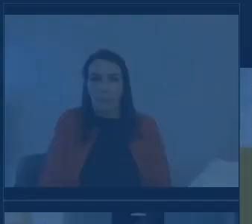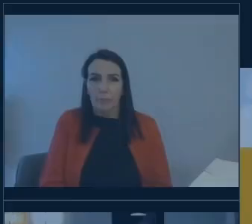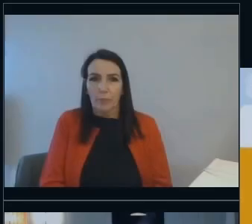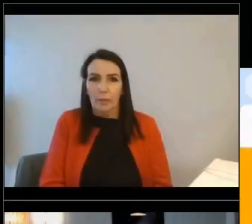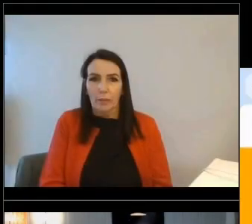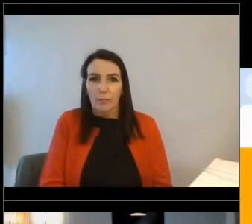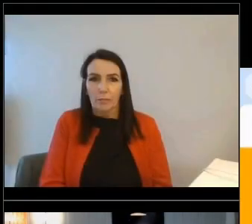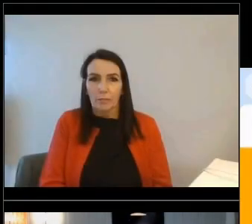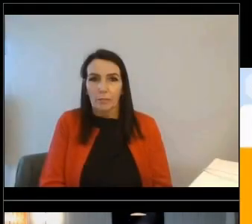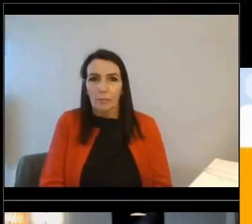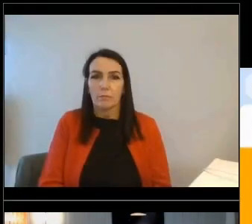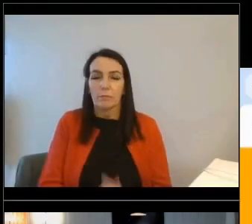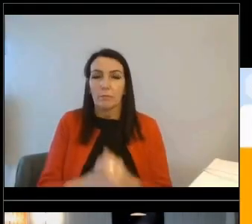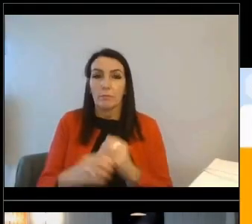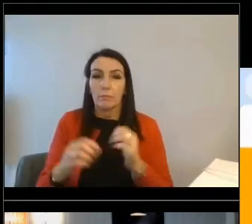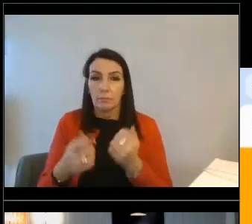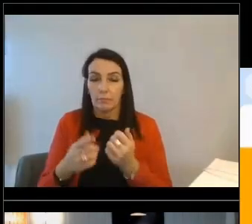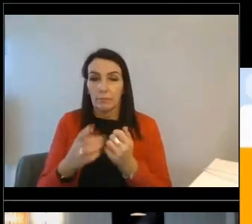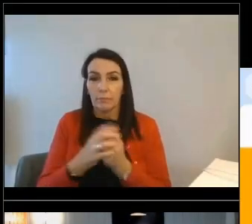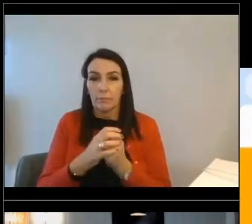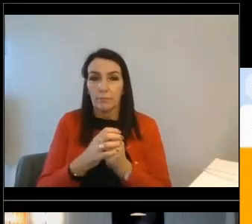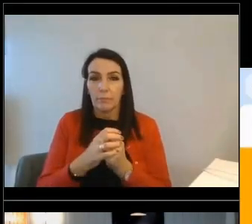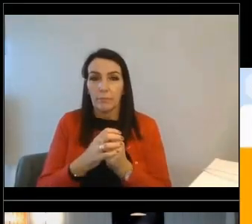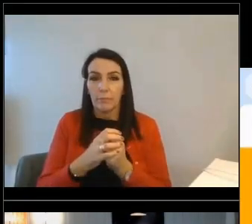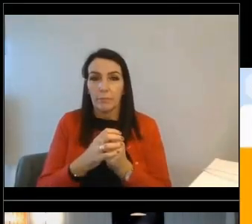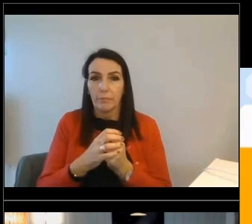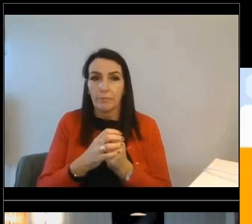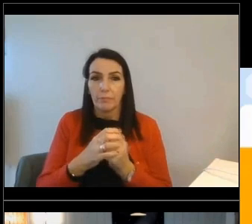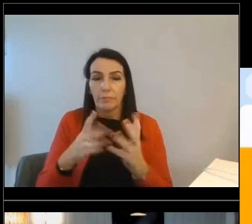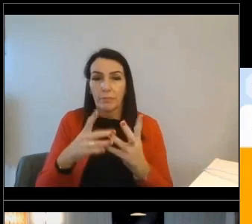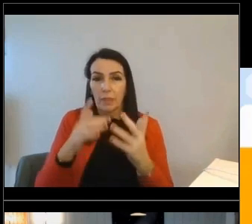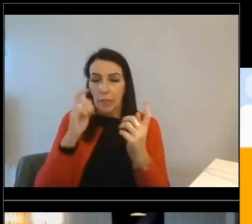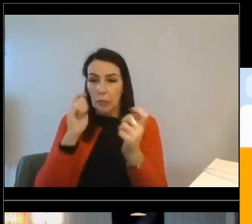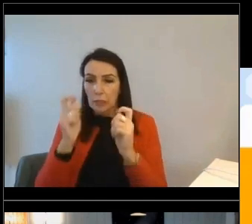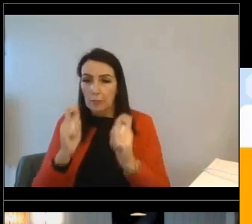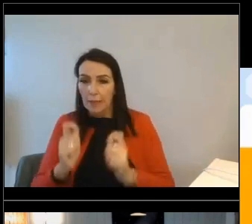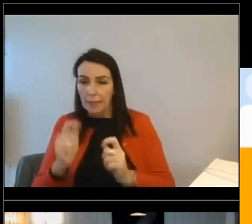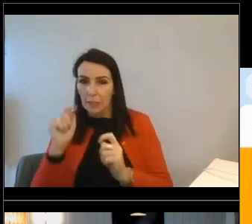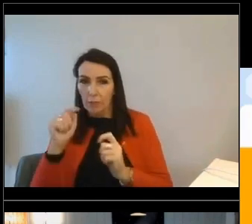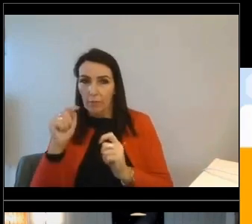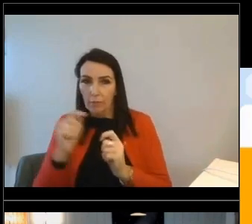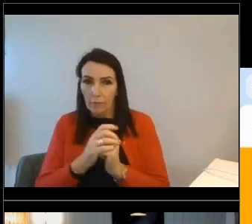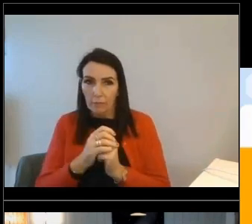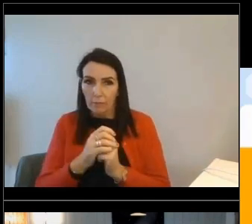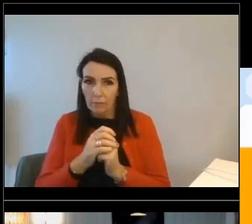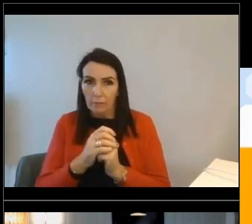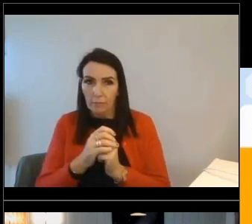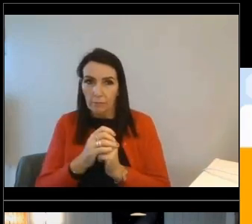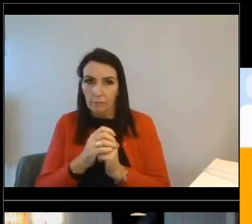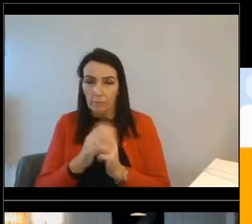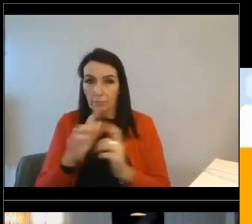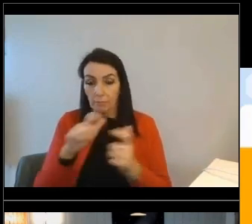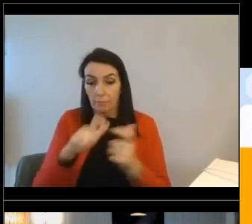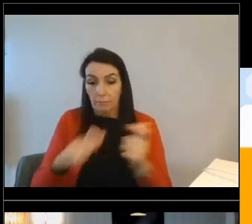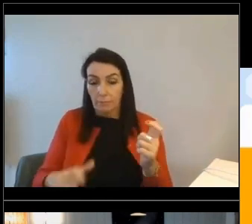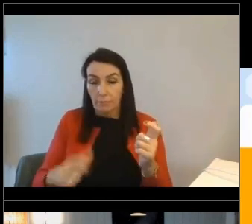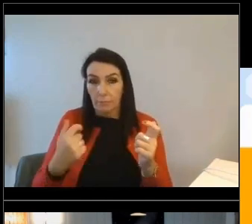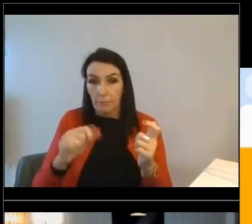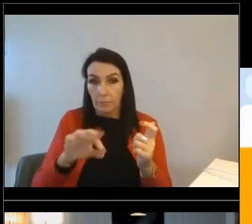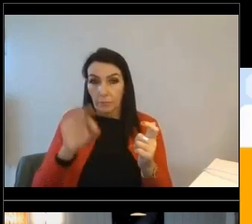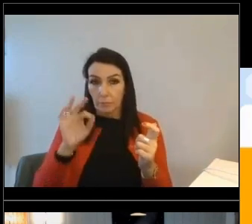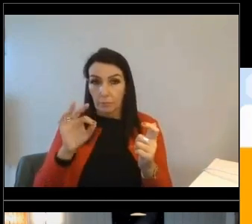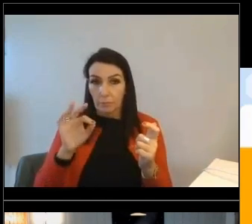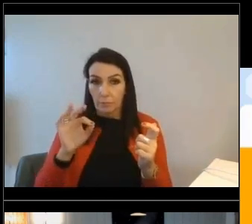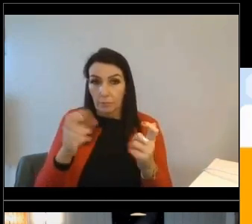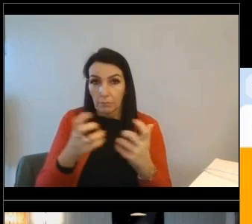Let's start with the home screen. It's some light customization is available here, so do use some creative license. You can choose the URL the tool sits